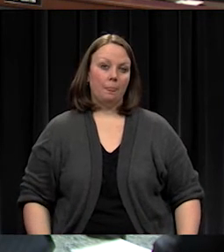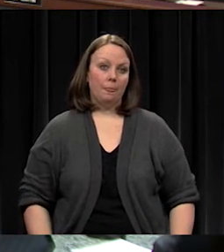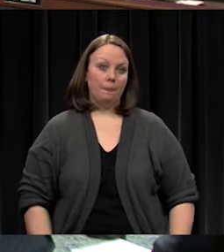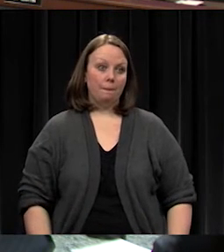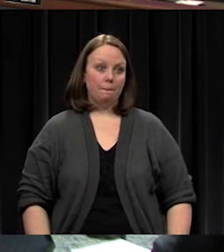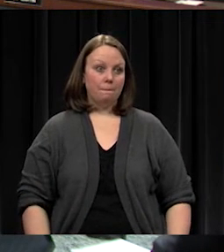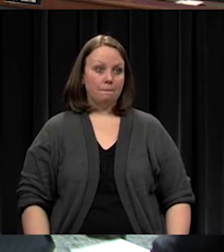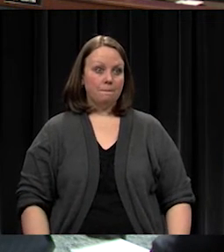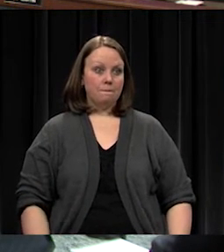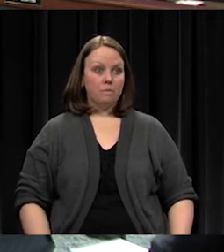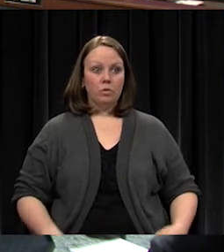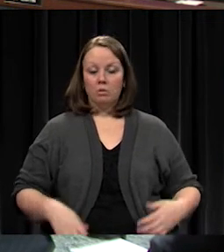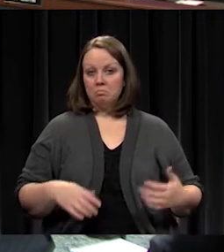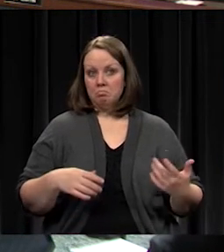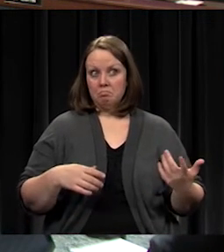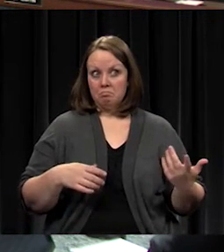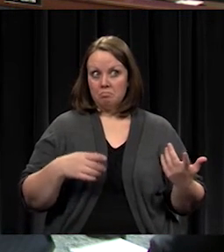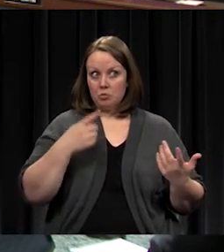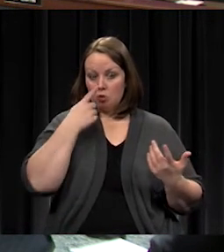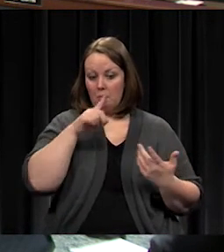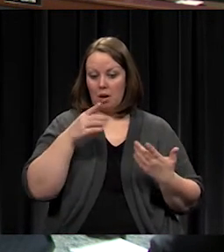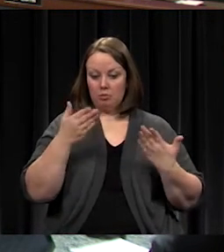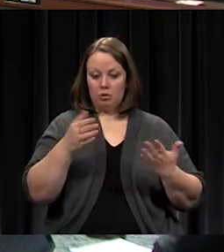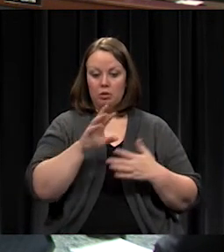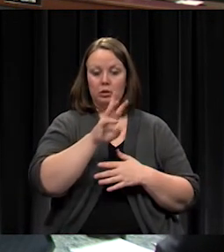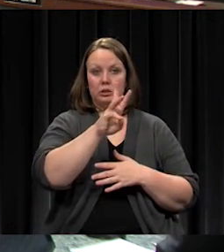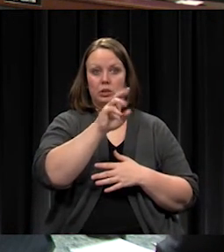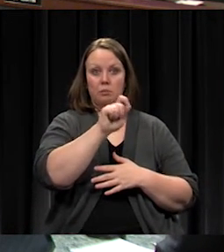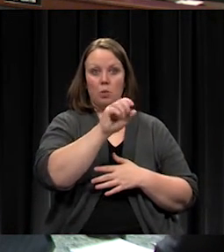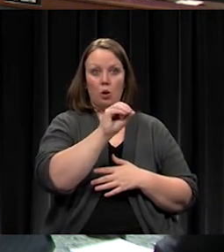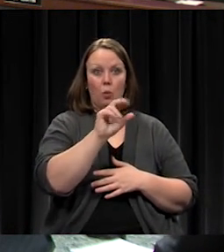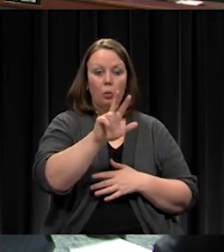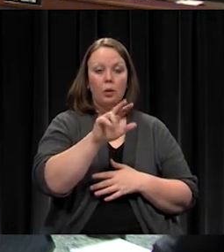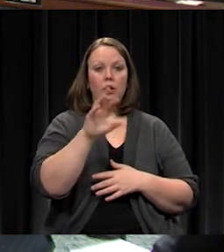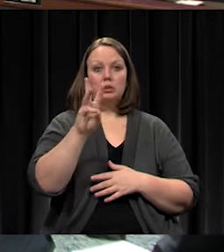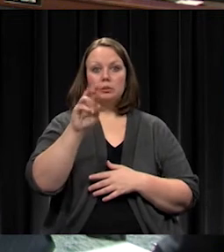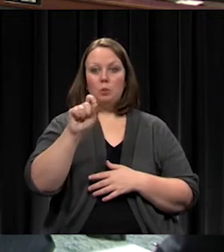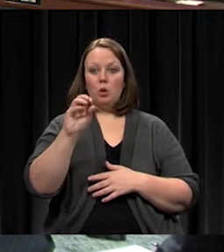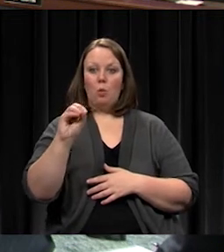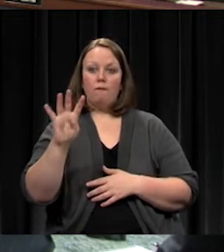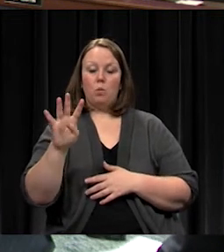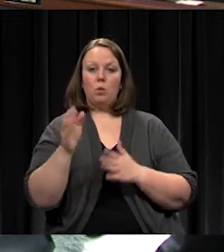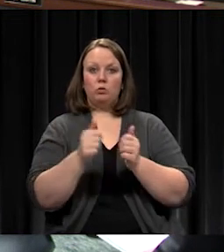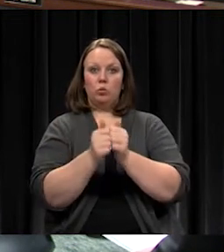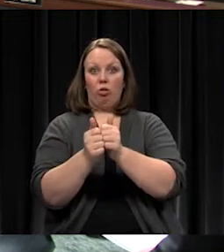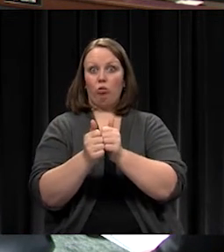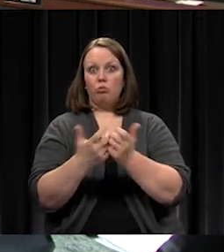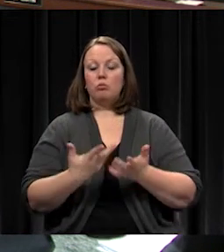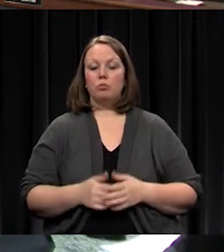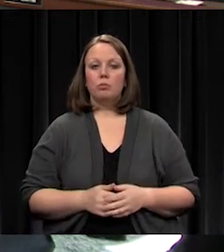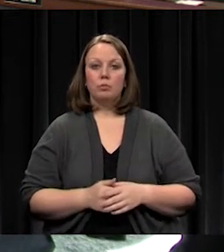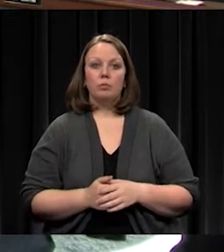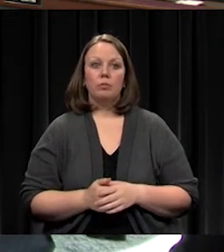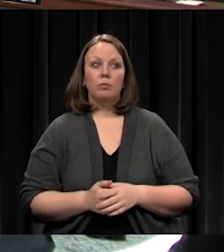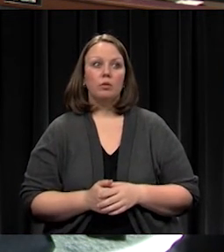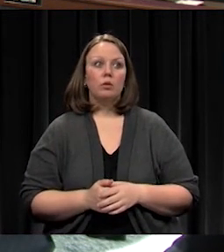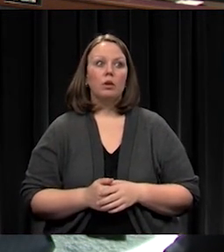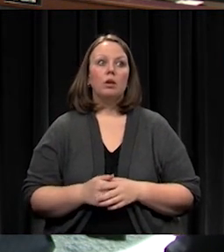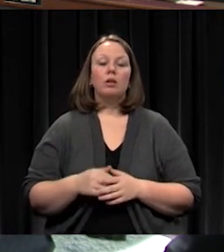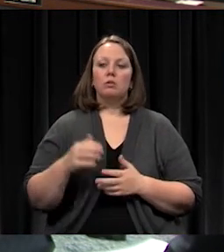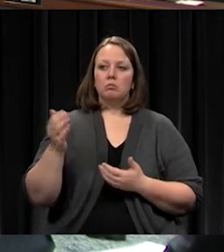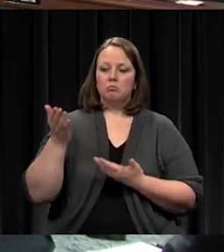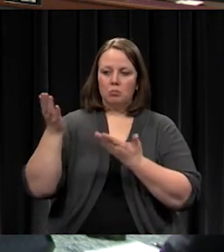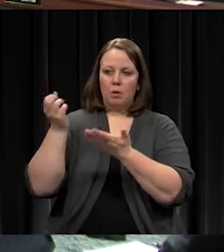And if you don't mind, we can go ahead and put 6.03 and 6.04 together in a motion. Good. I would move to